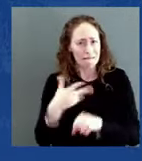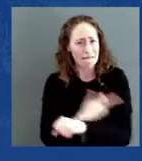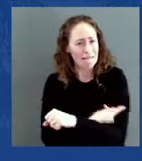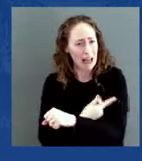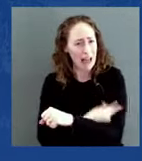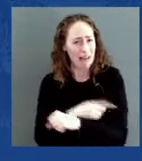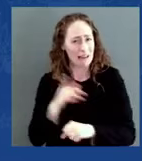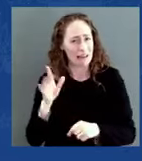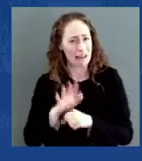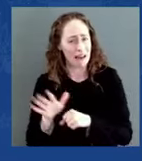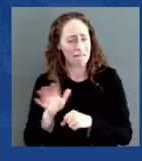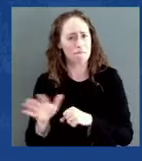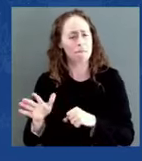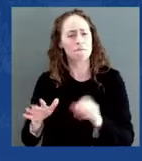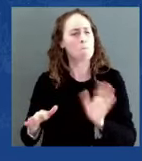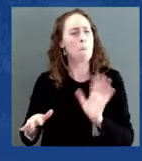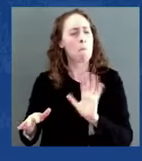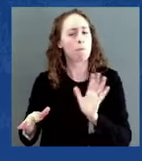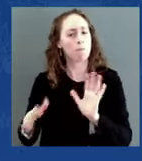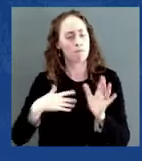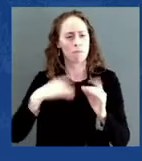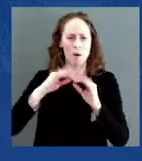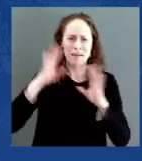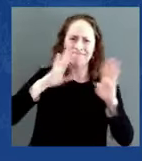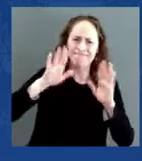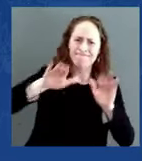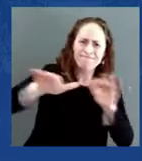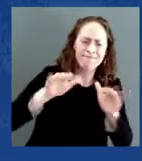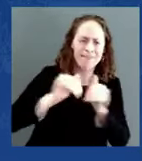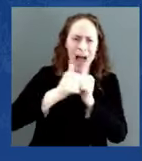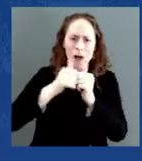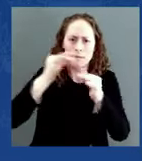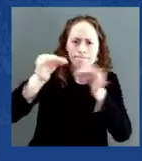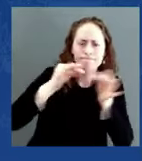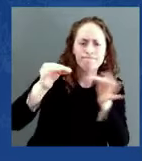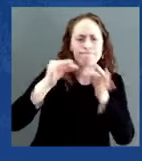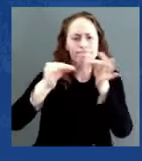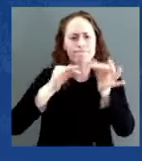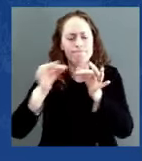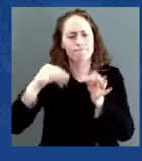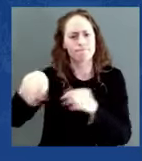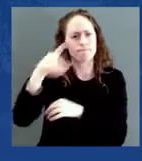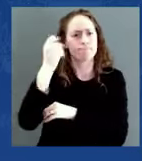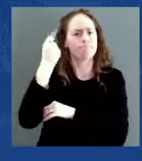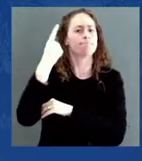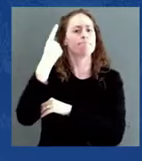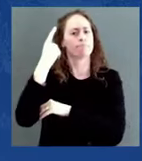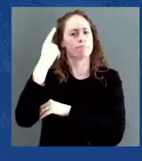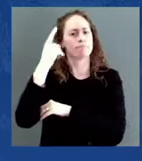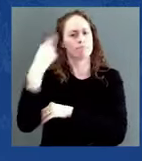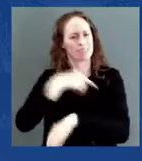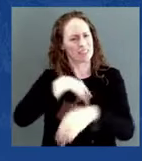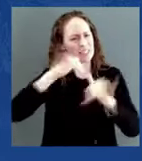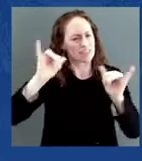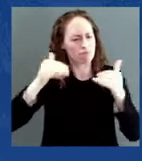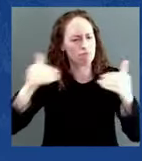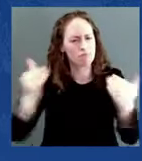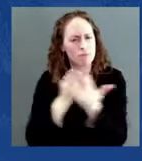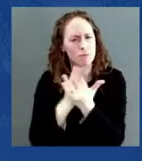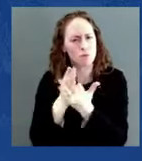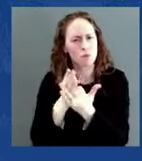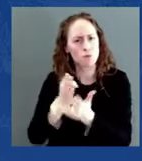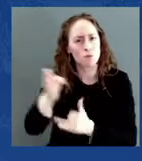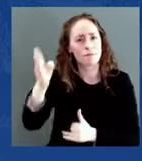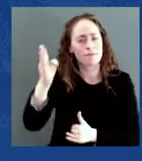logistical undertaking that would make any military proud of being able to do it. But because of the incredible talent,